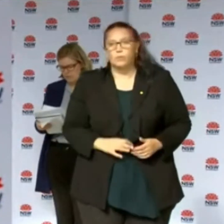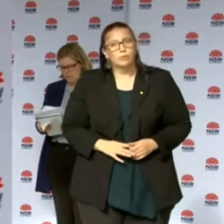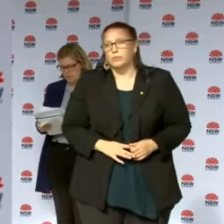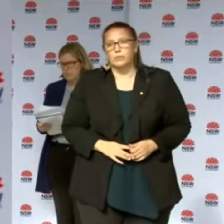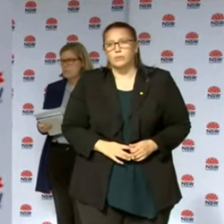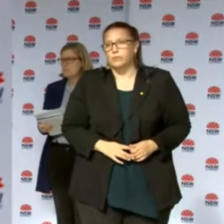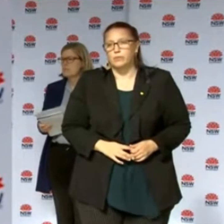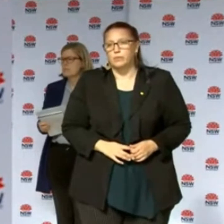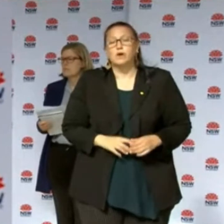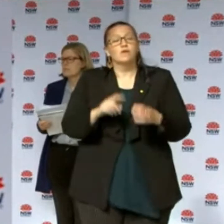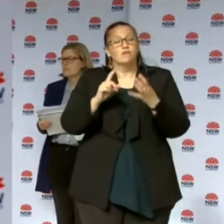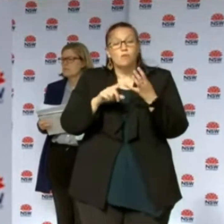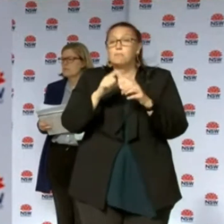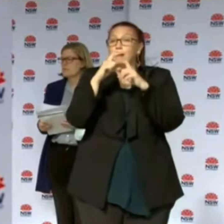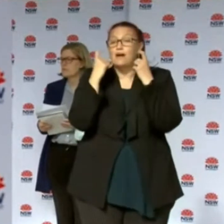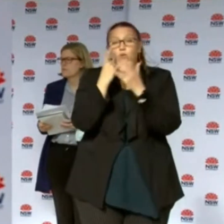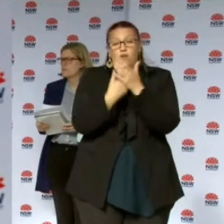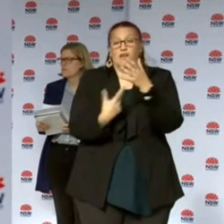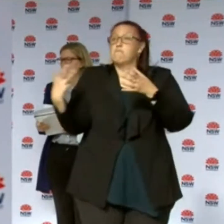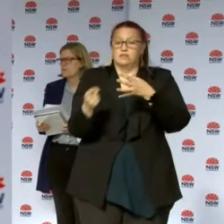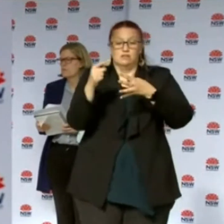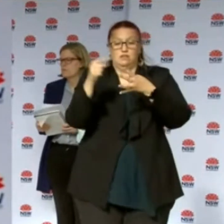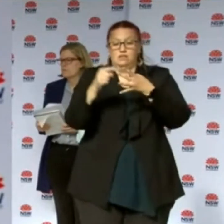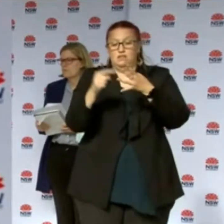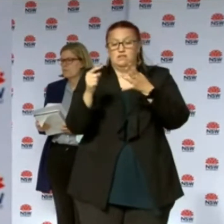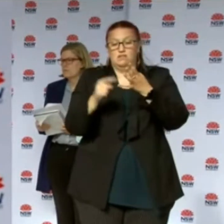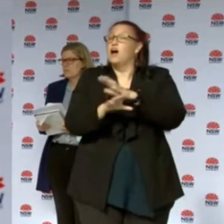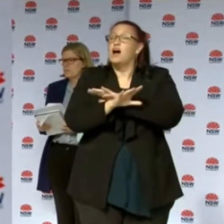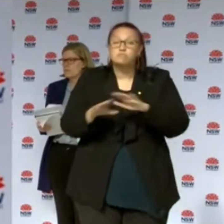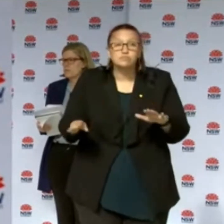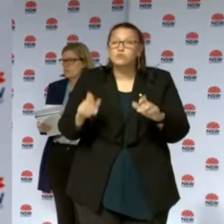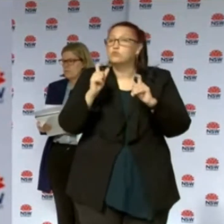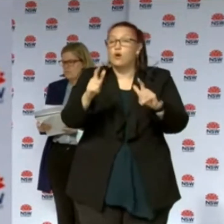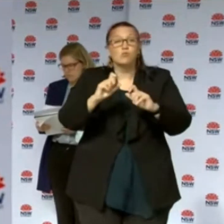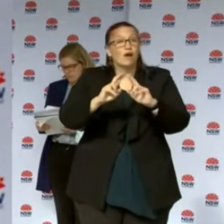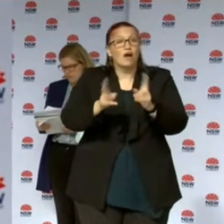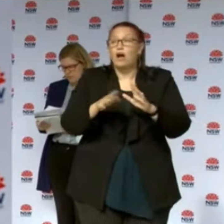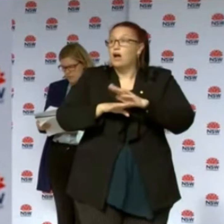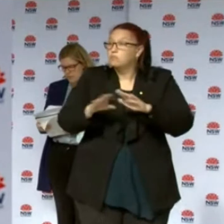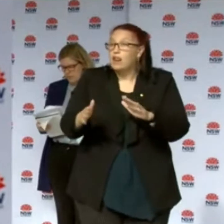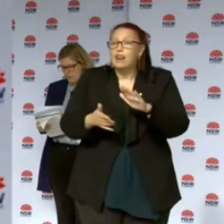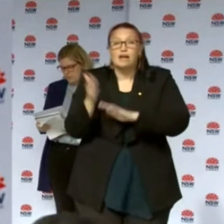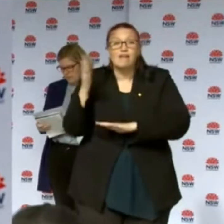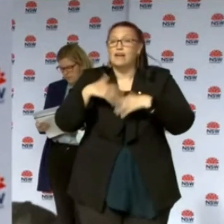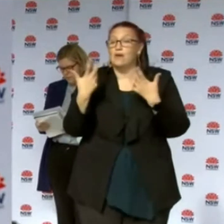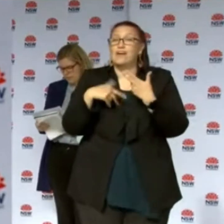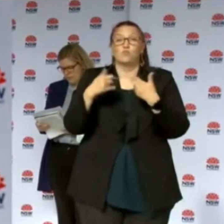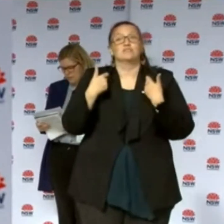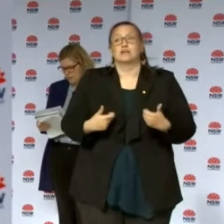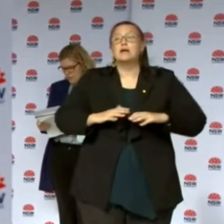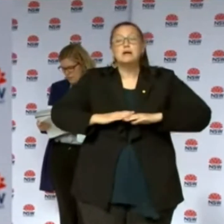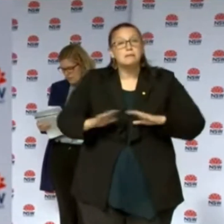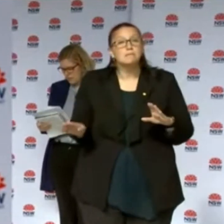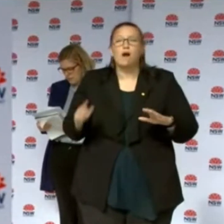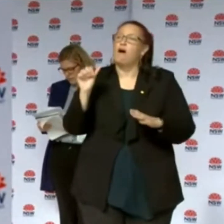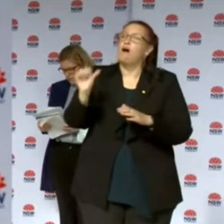is not the only line of defence and it doesn't mean you can't transfer the virus but it certainly provides that added layer of protection which is what this is